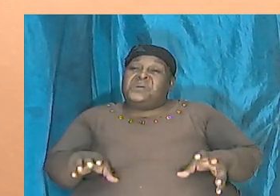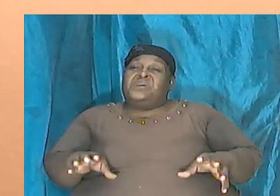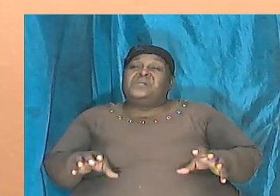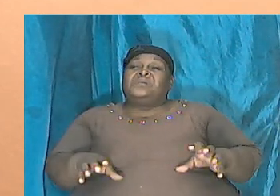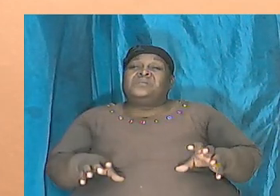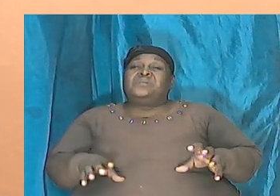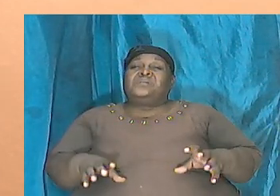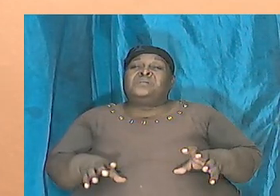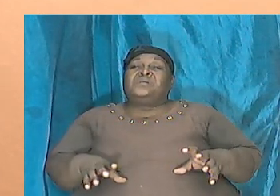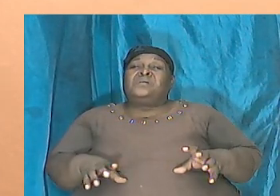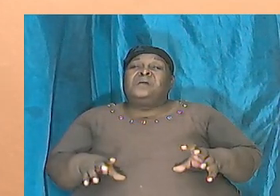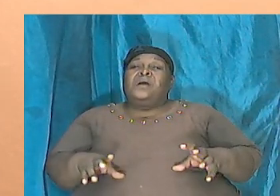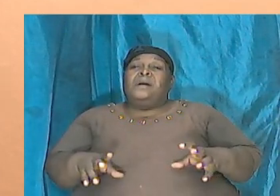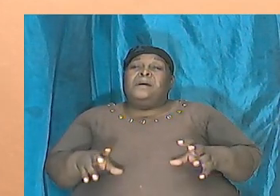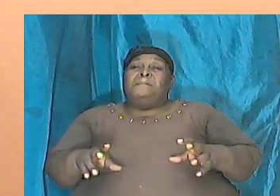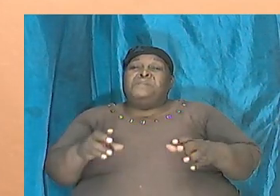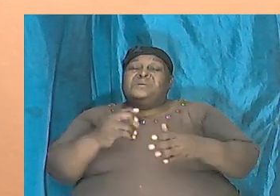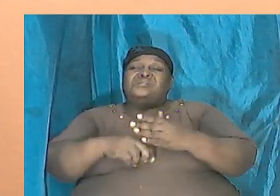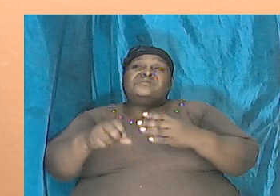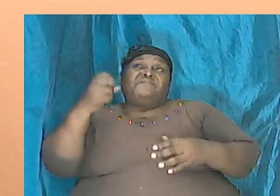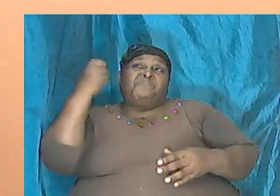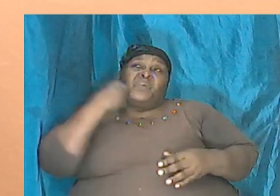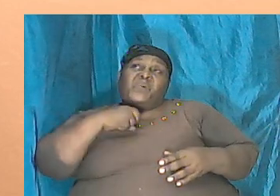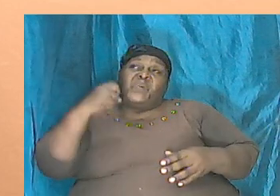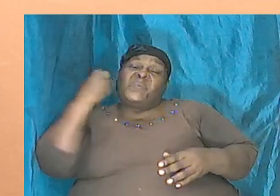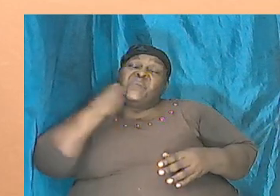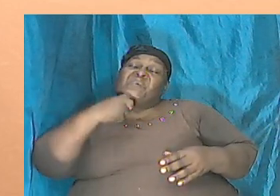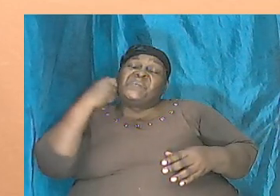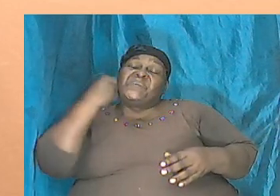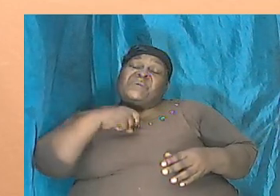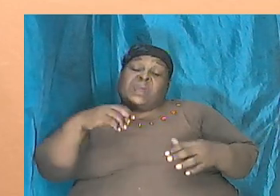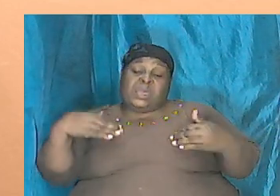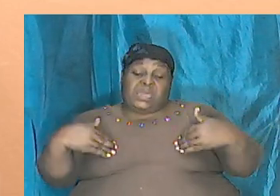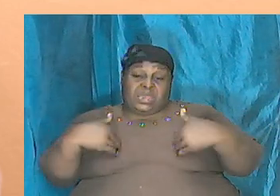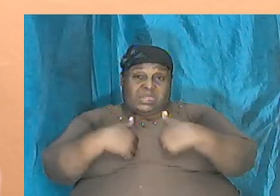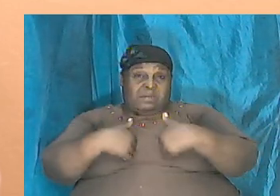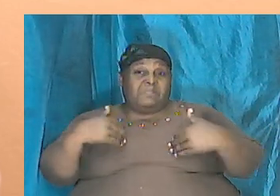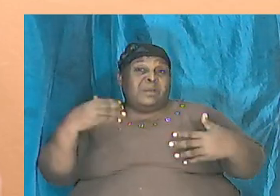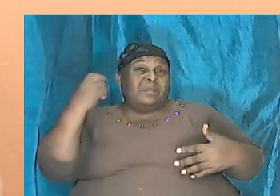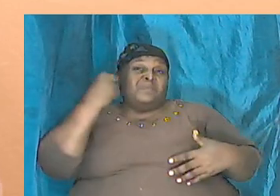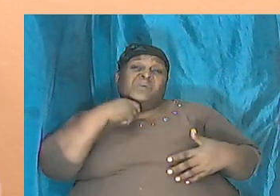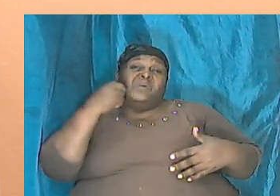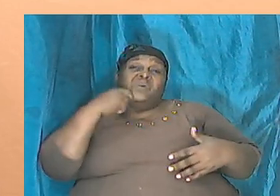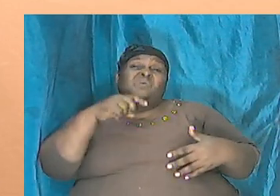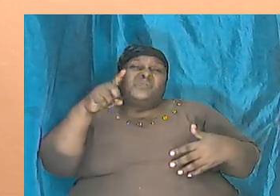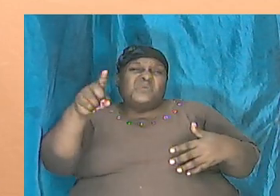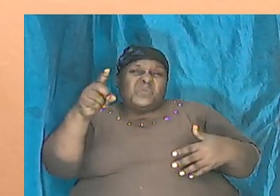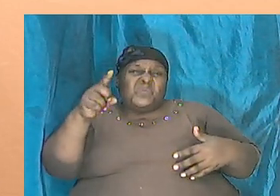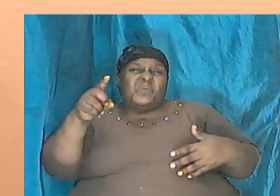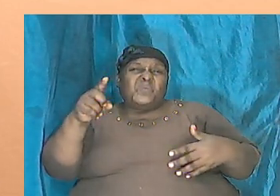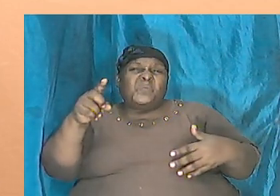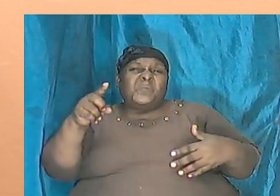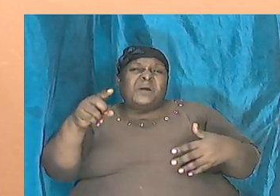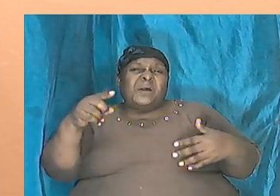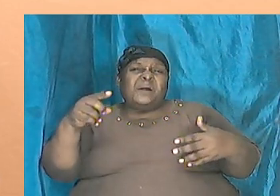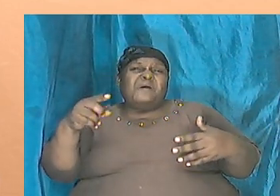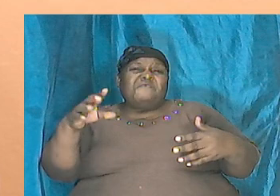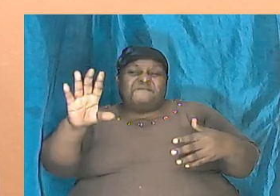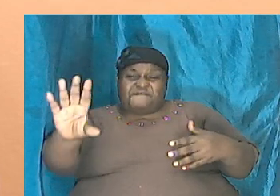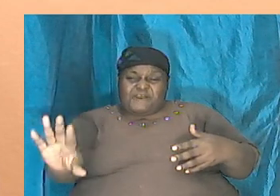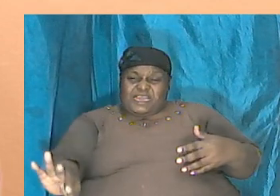fossil, a piece of bone that you discovered while you were on an